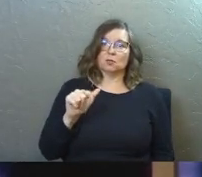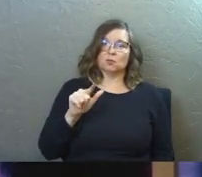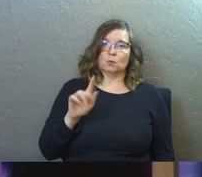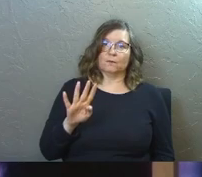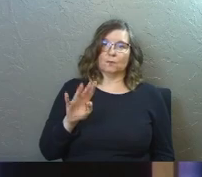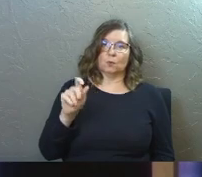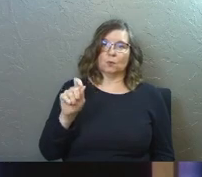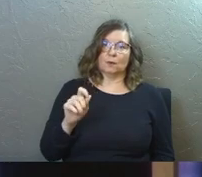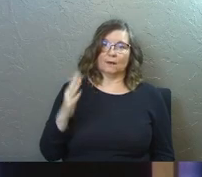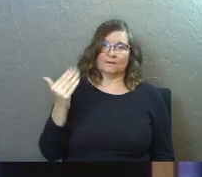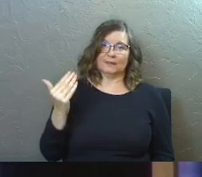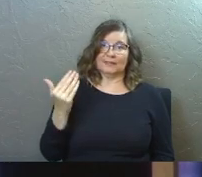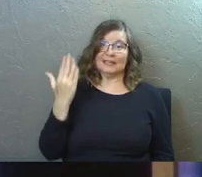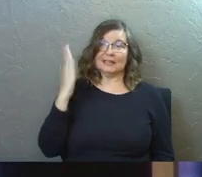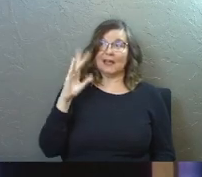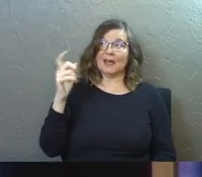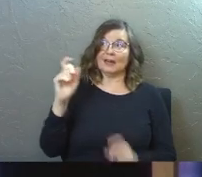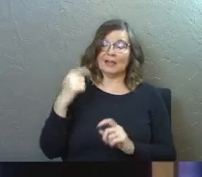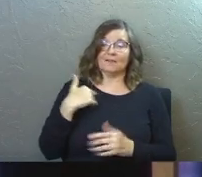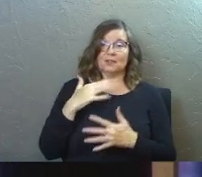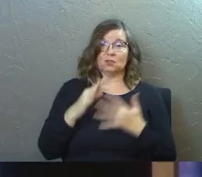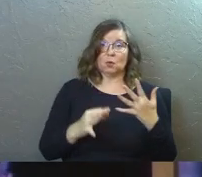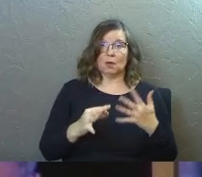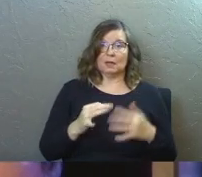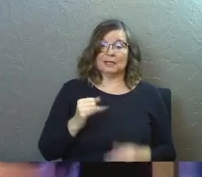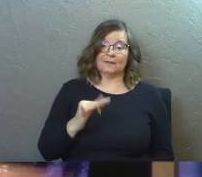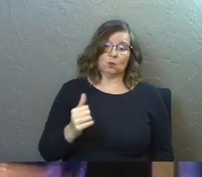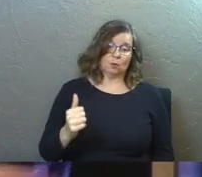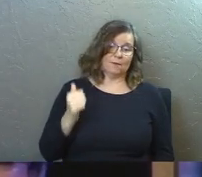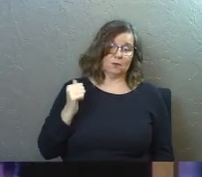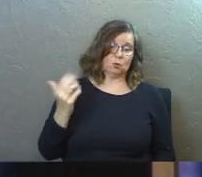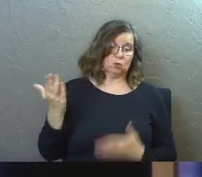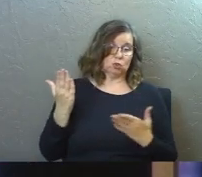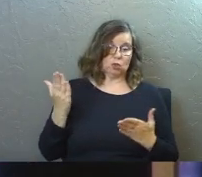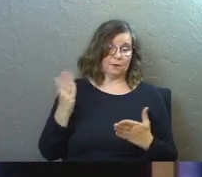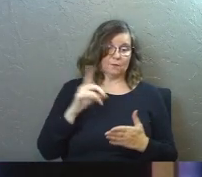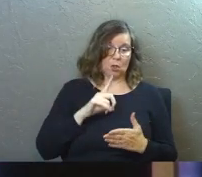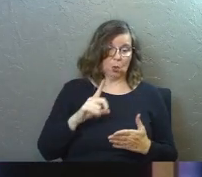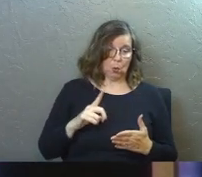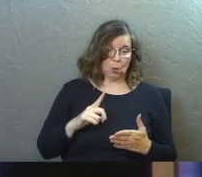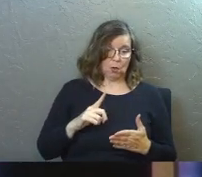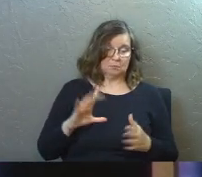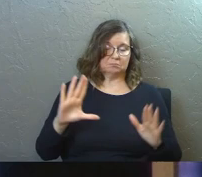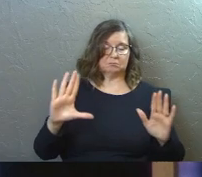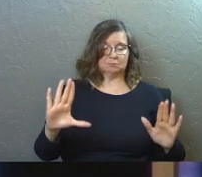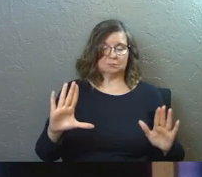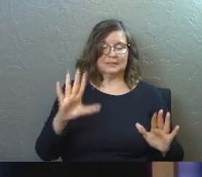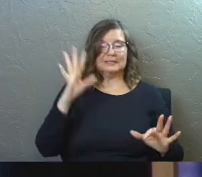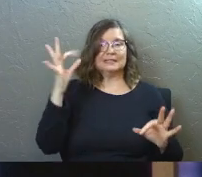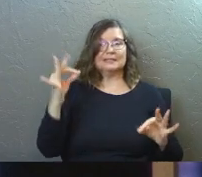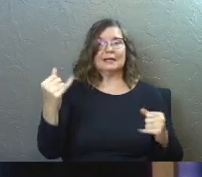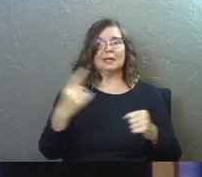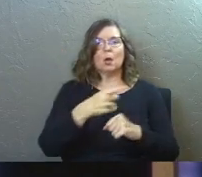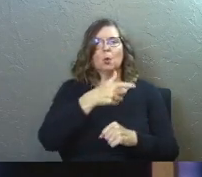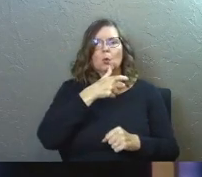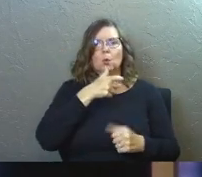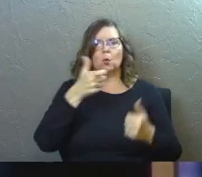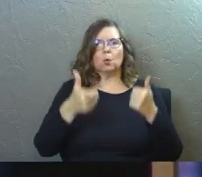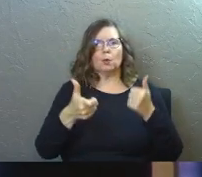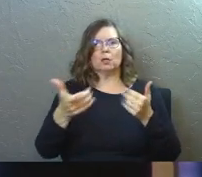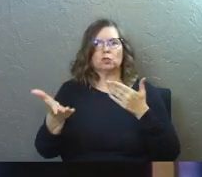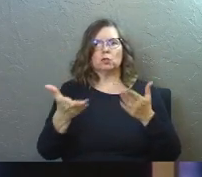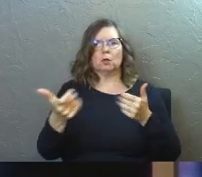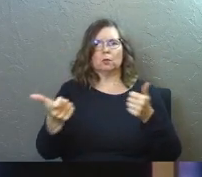15, God gave us a choice, but if you refuse to serve the Lord, then choose today whom you will serve. He lays out two